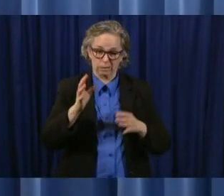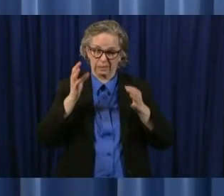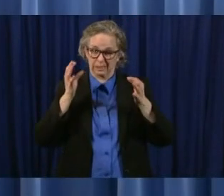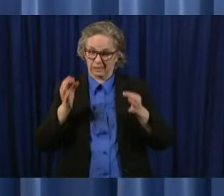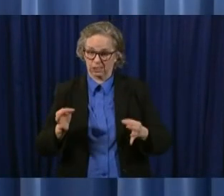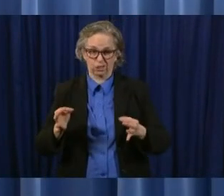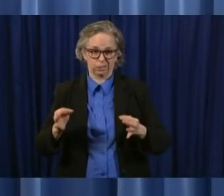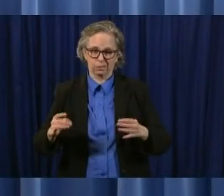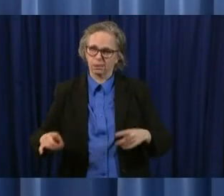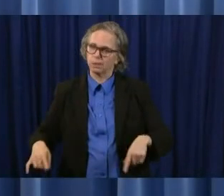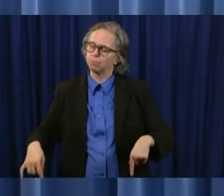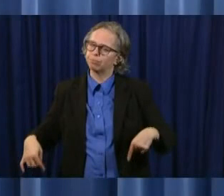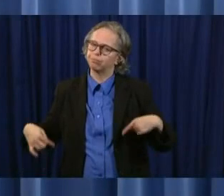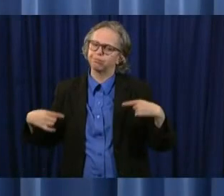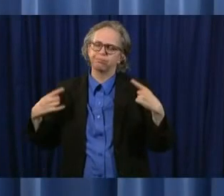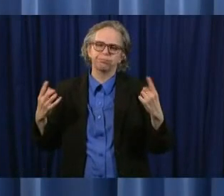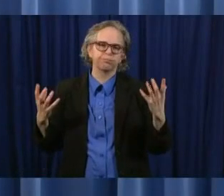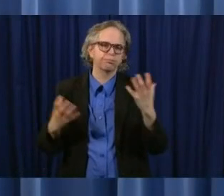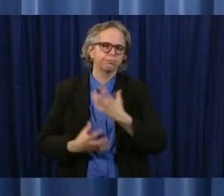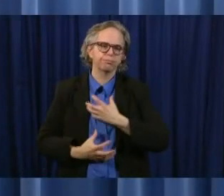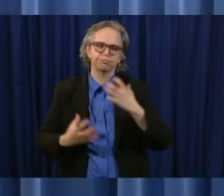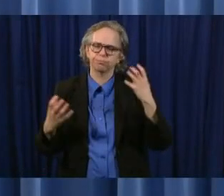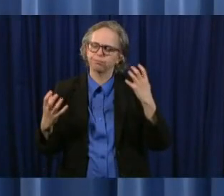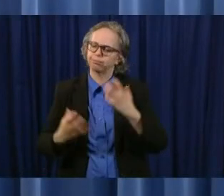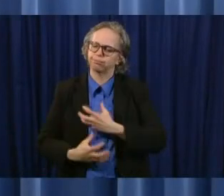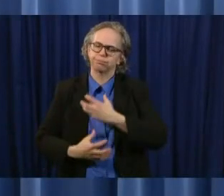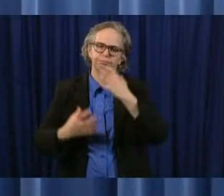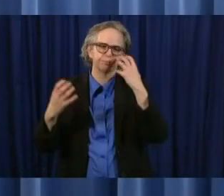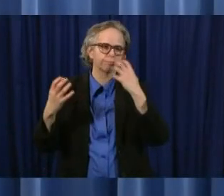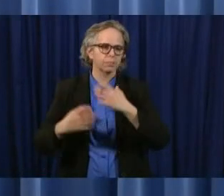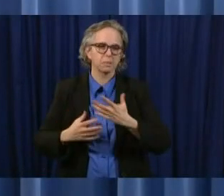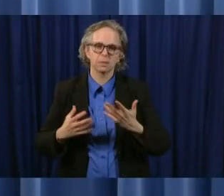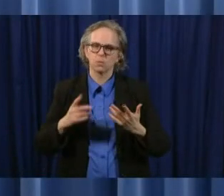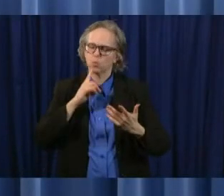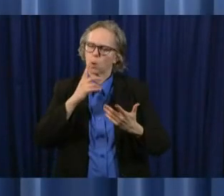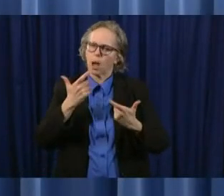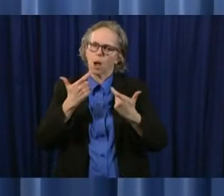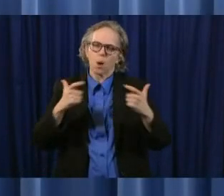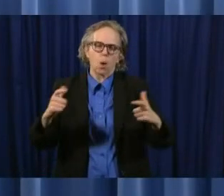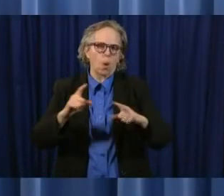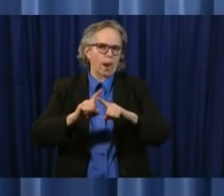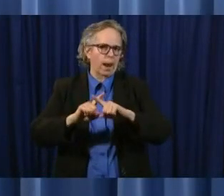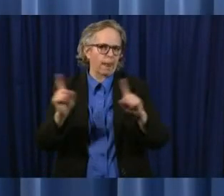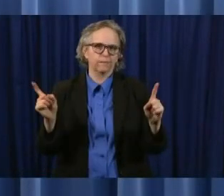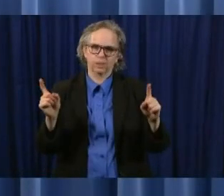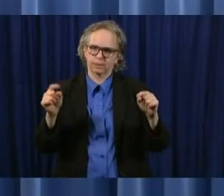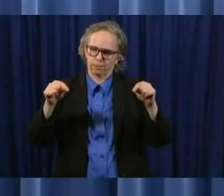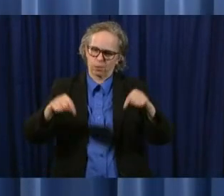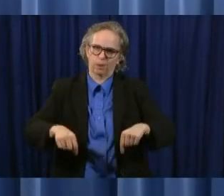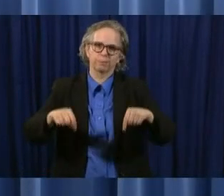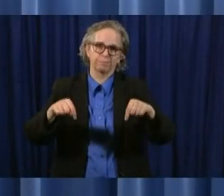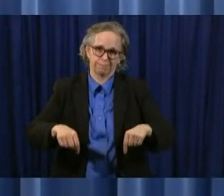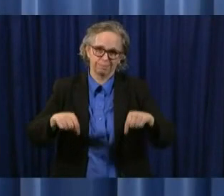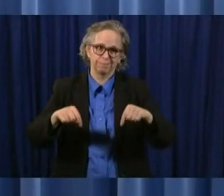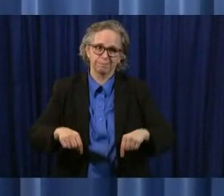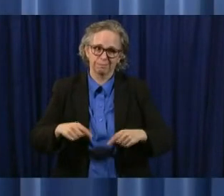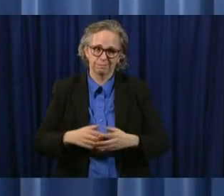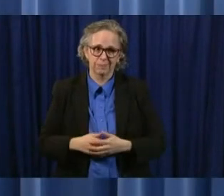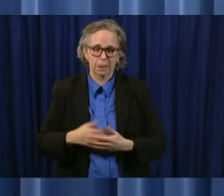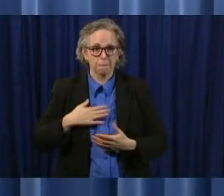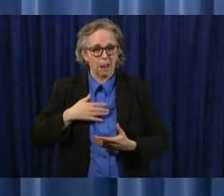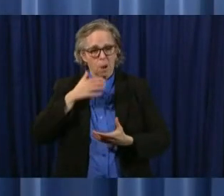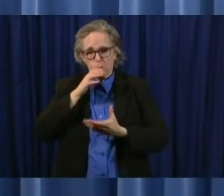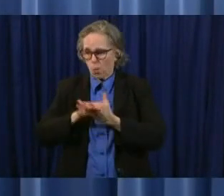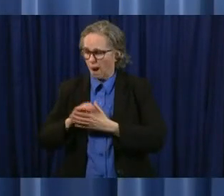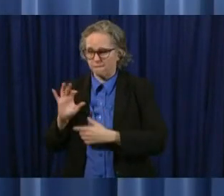have truly made the big big difference um my wife fran tells me